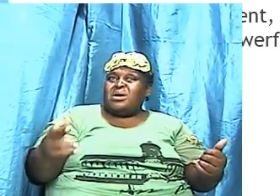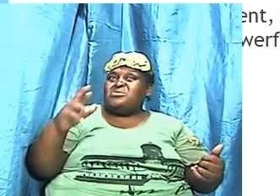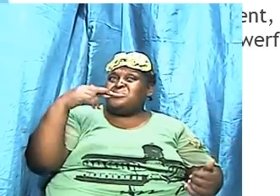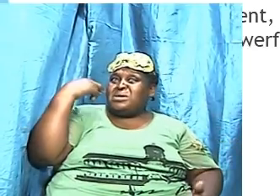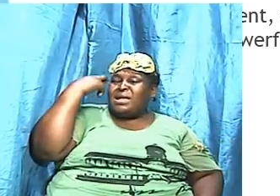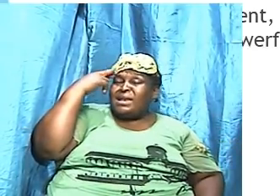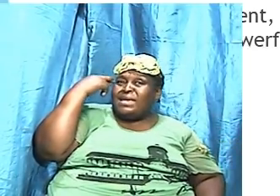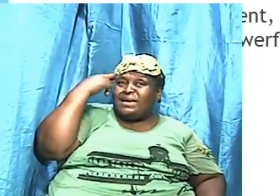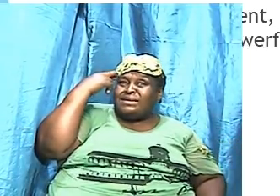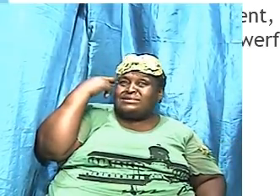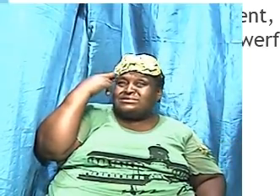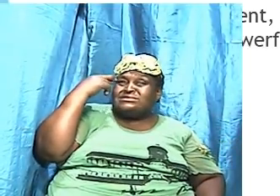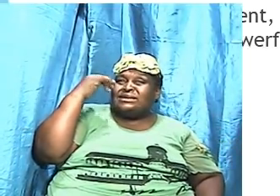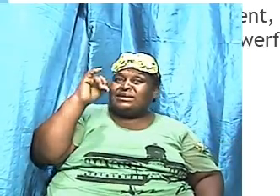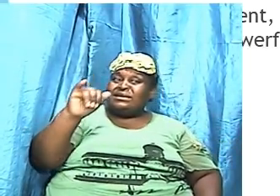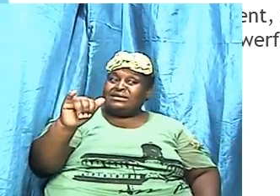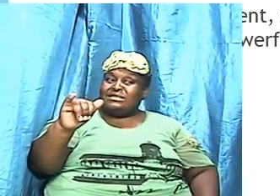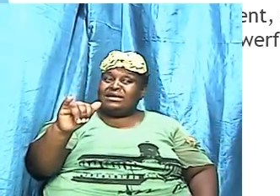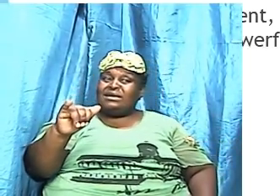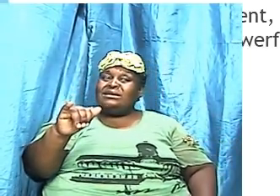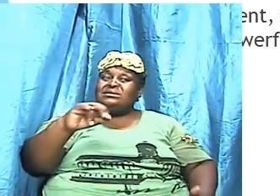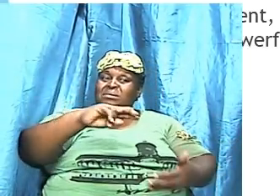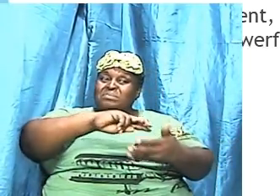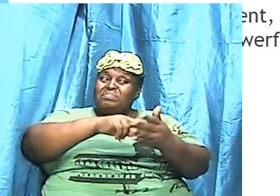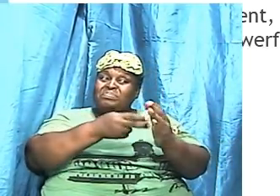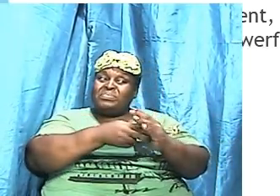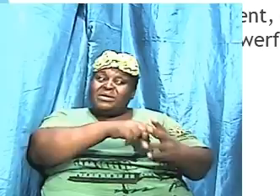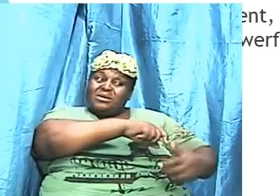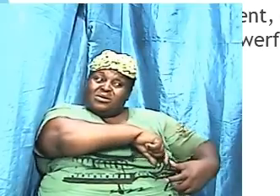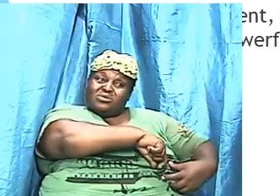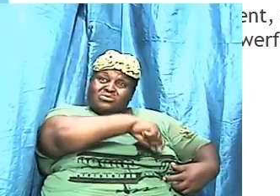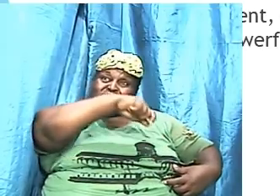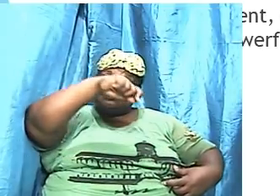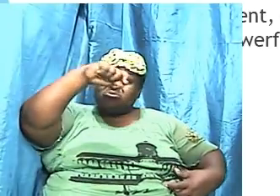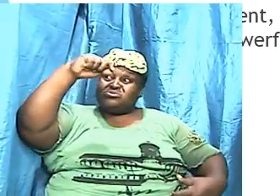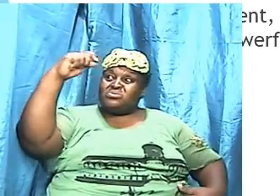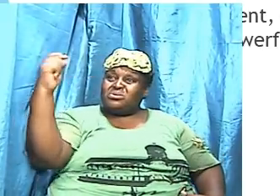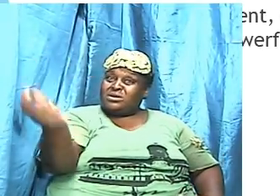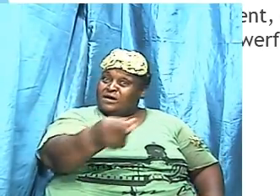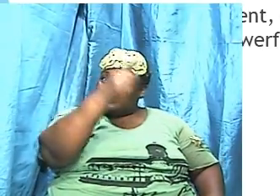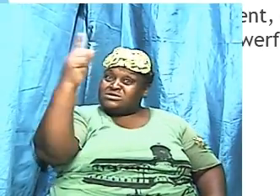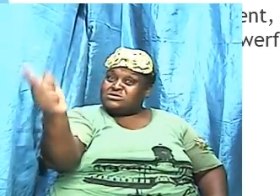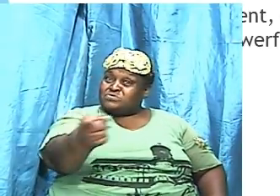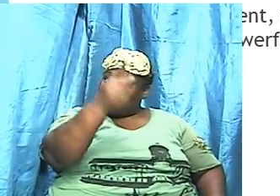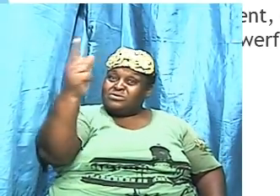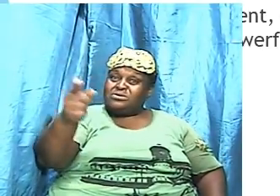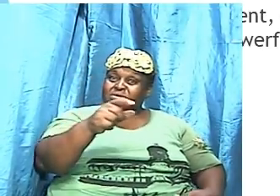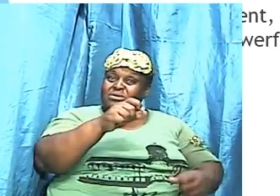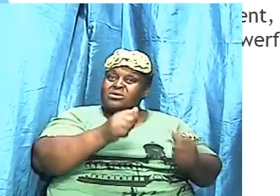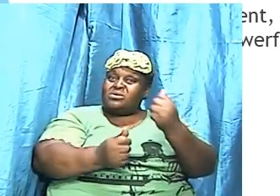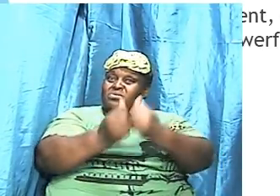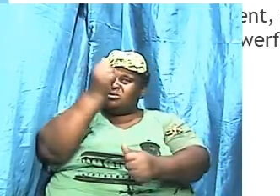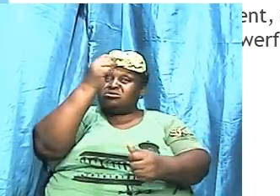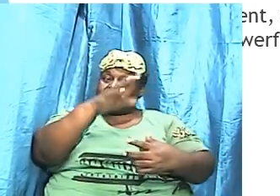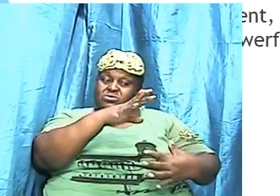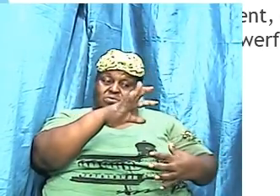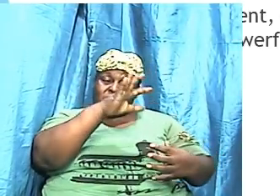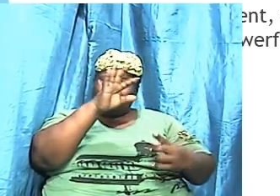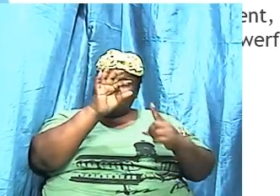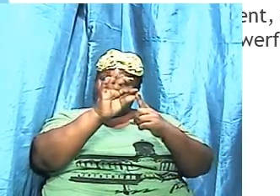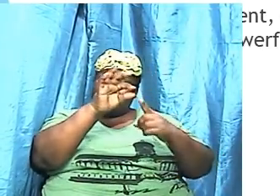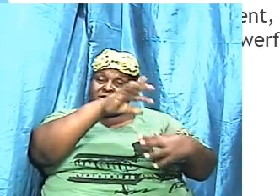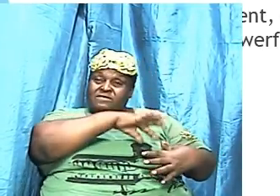that it represents the sword of the spirit, which is the word of God. Then we know that we have